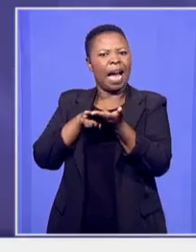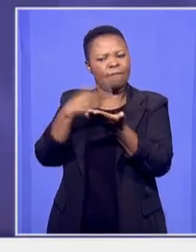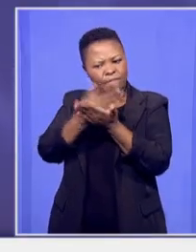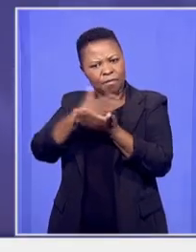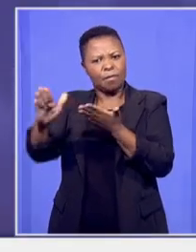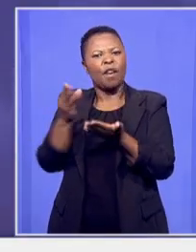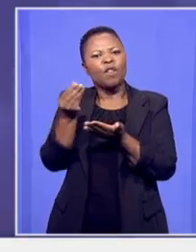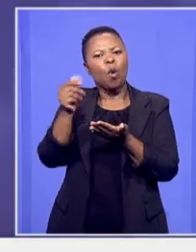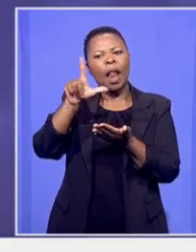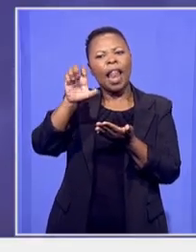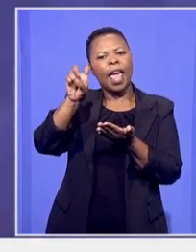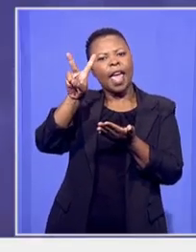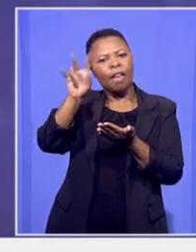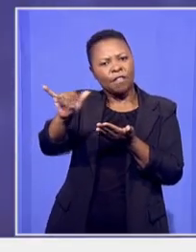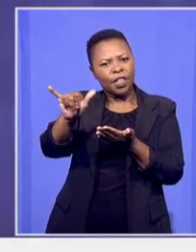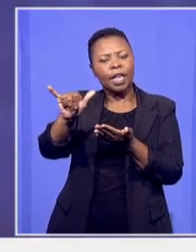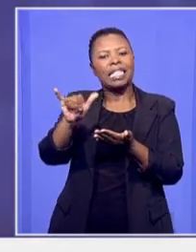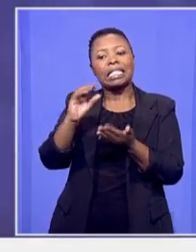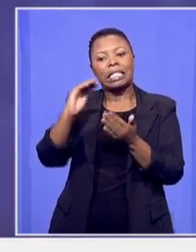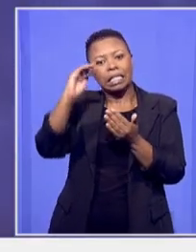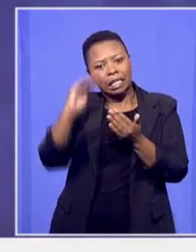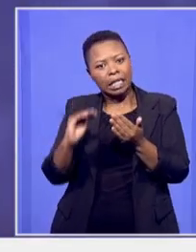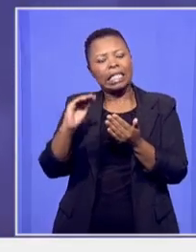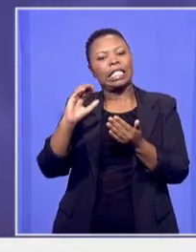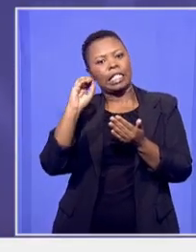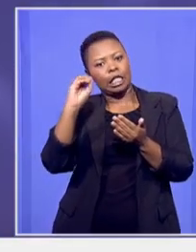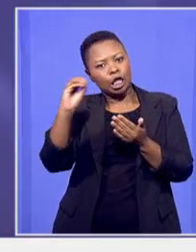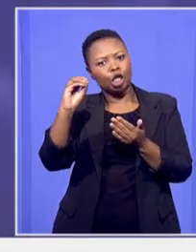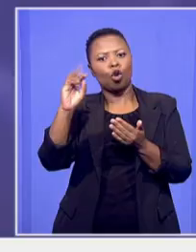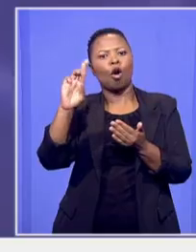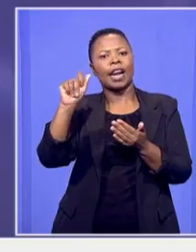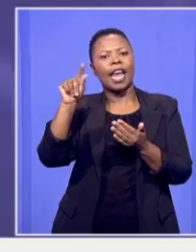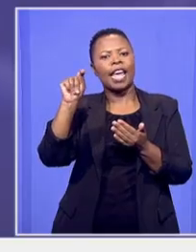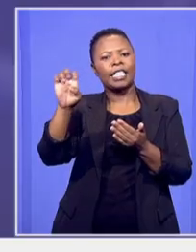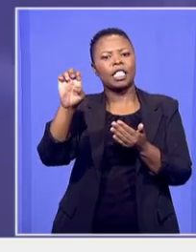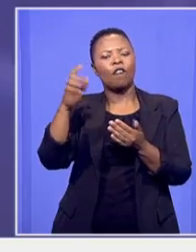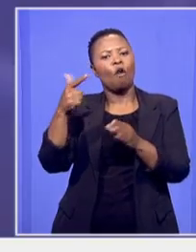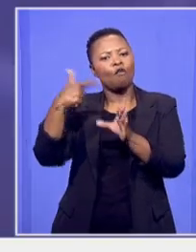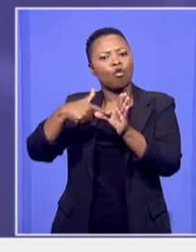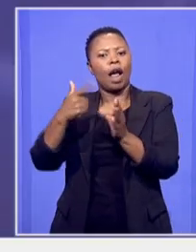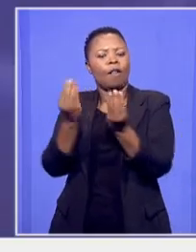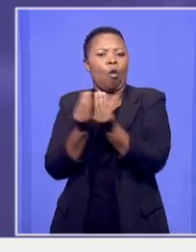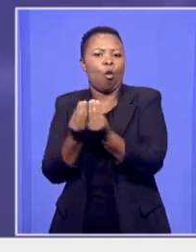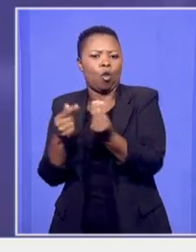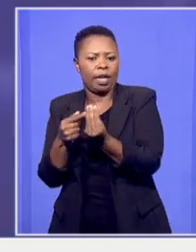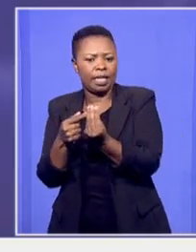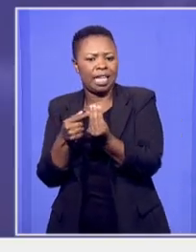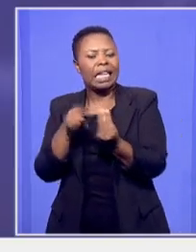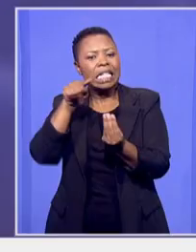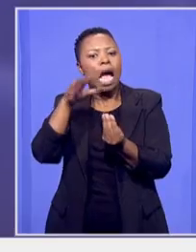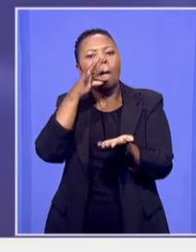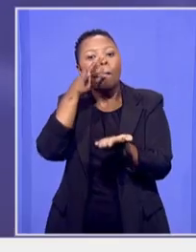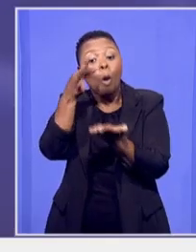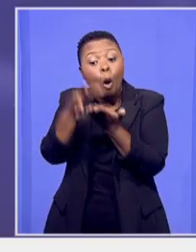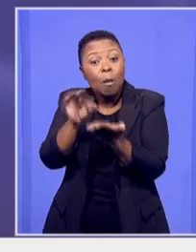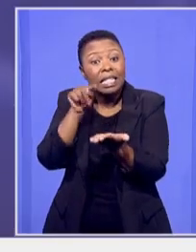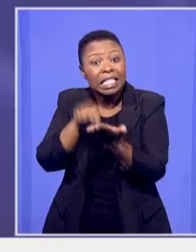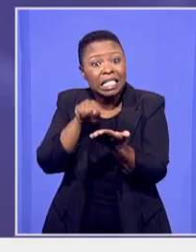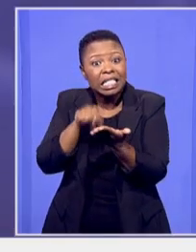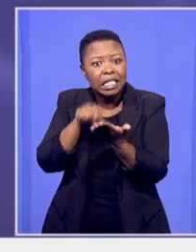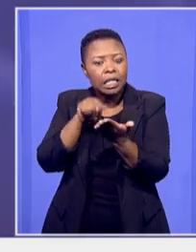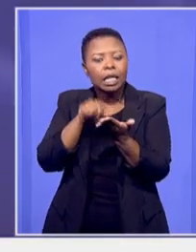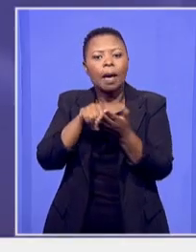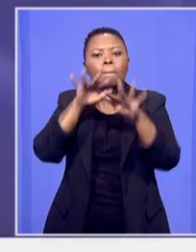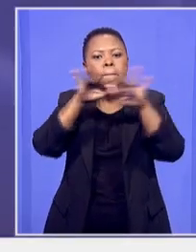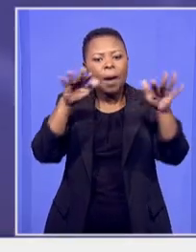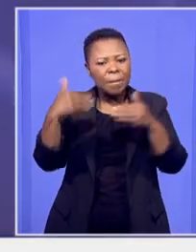extend the list of zero zero that rated goods this proposal was meant to go a long way to save people from